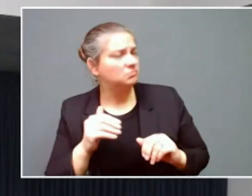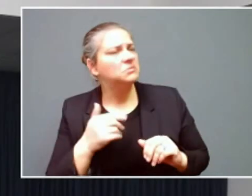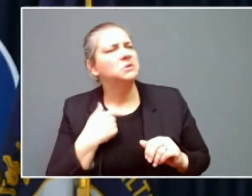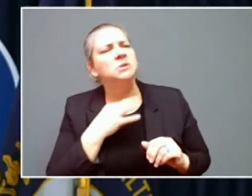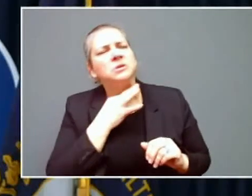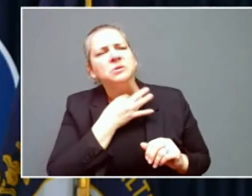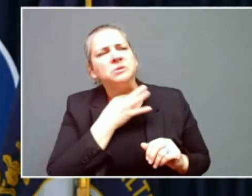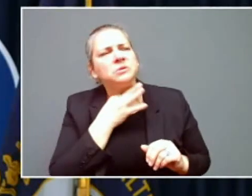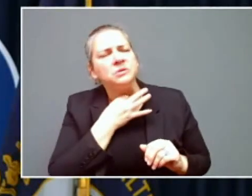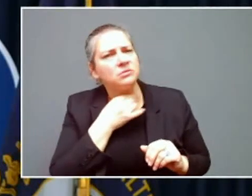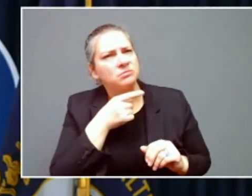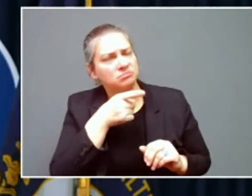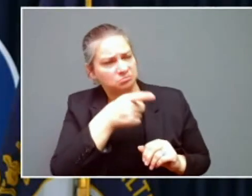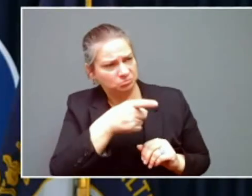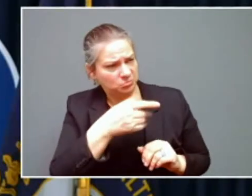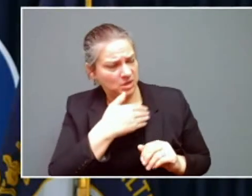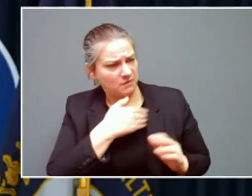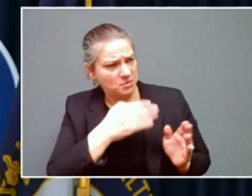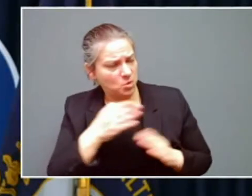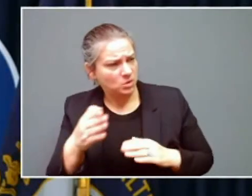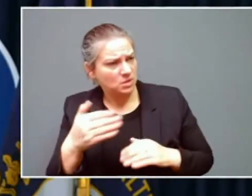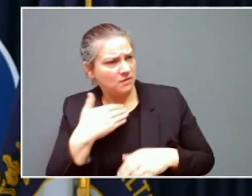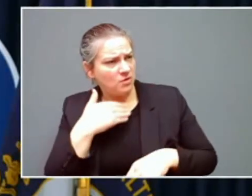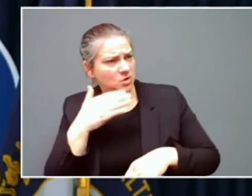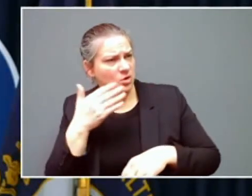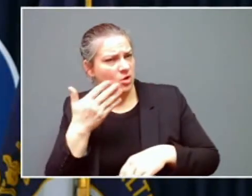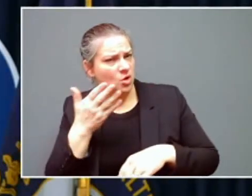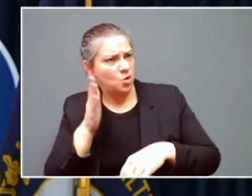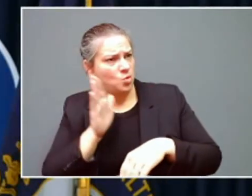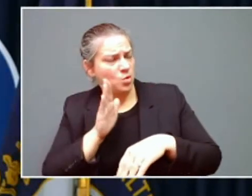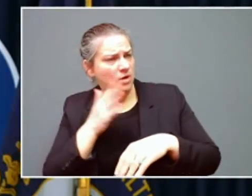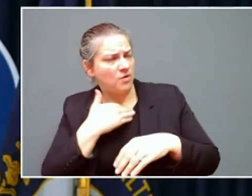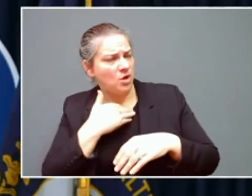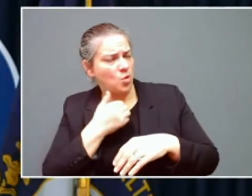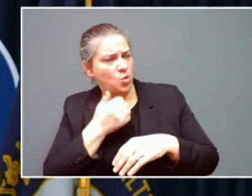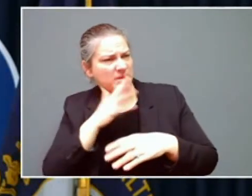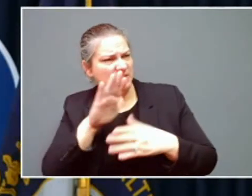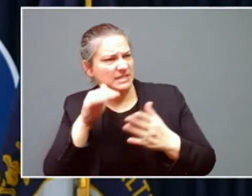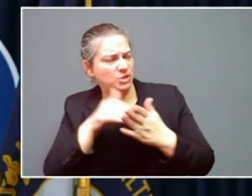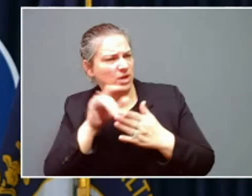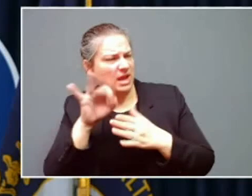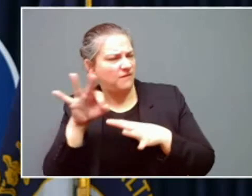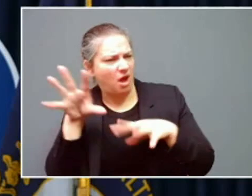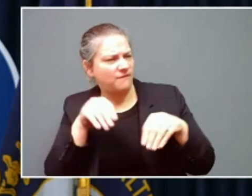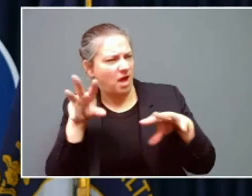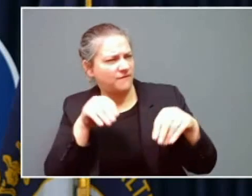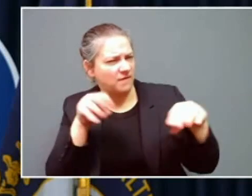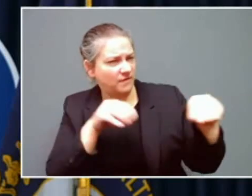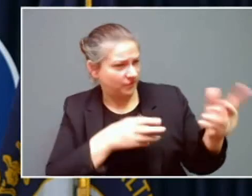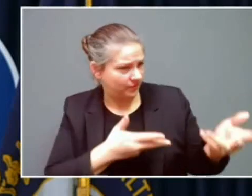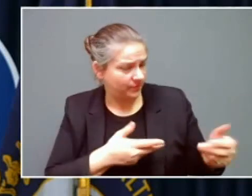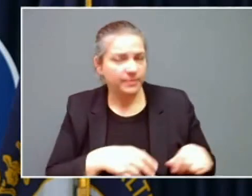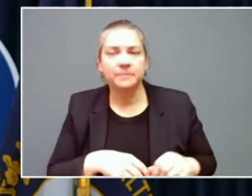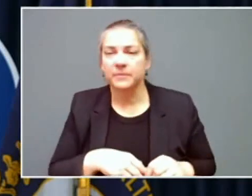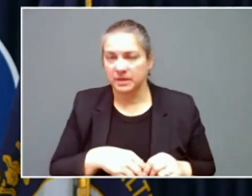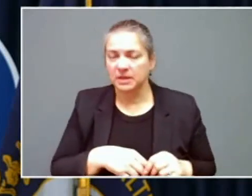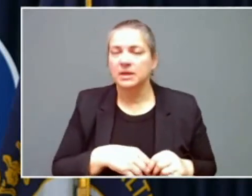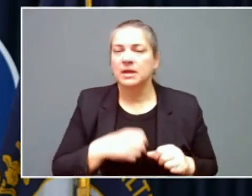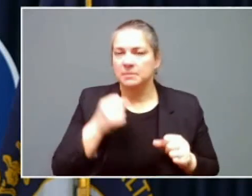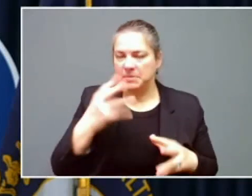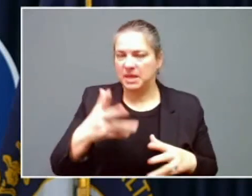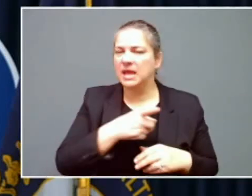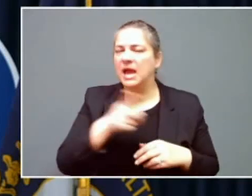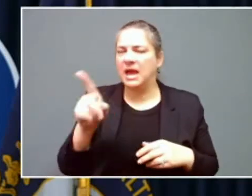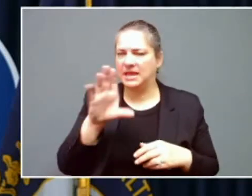have warming centers in the event of mass power outages. So numerous counties are preparing warming centers right